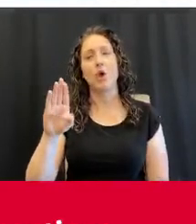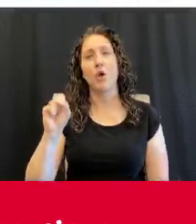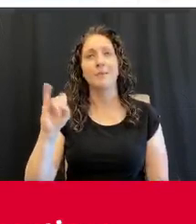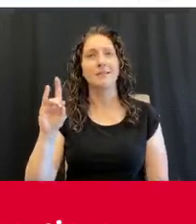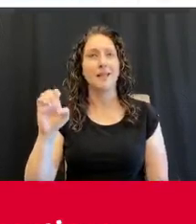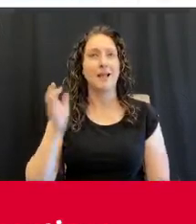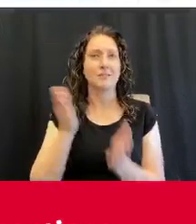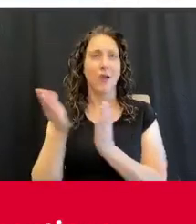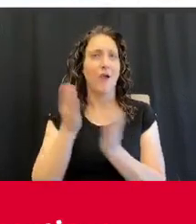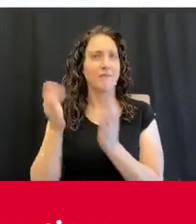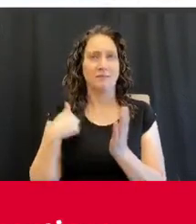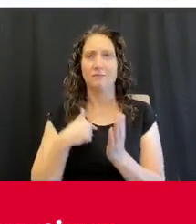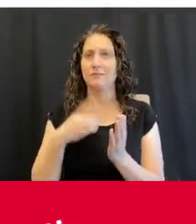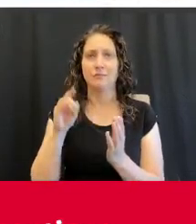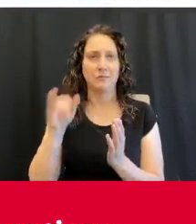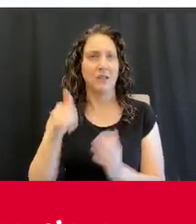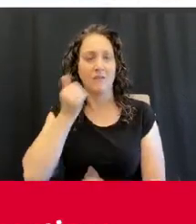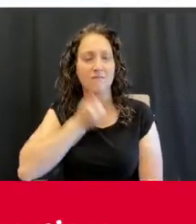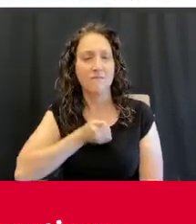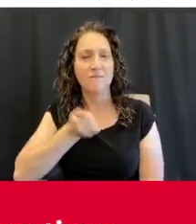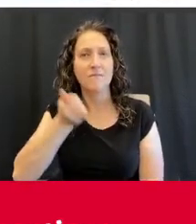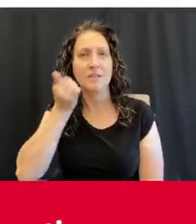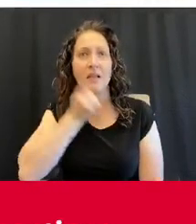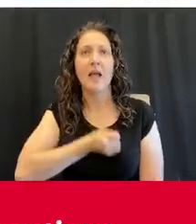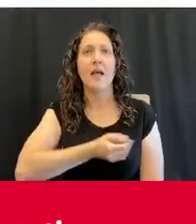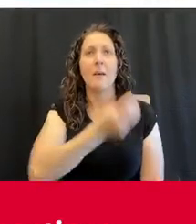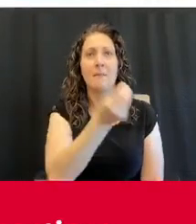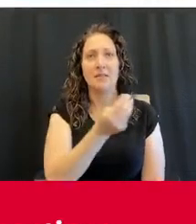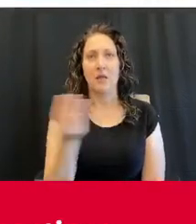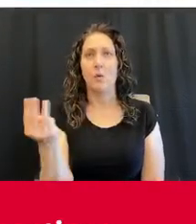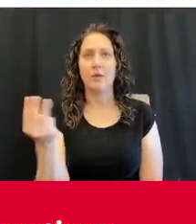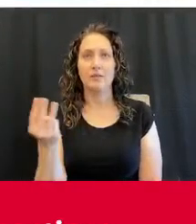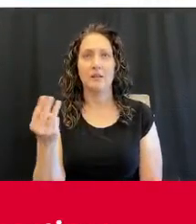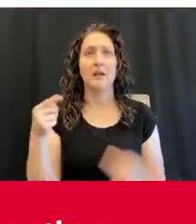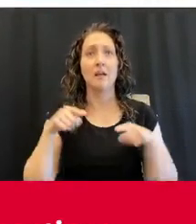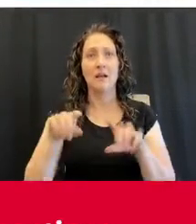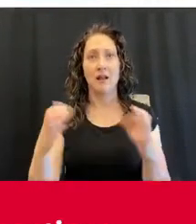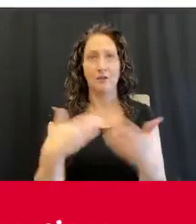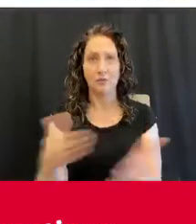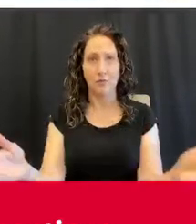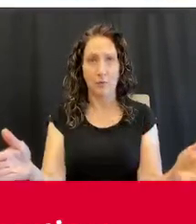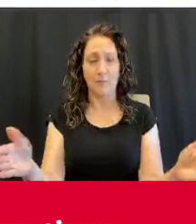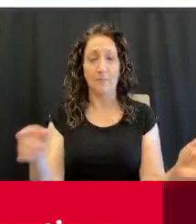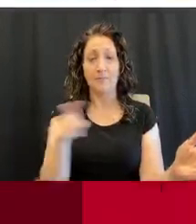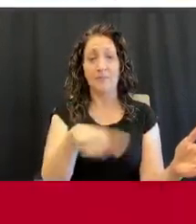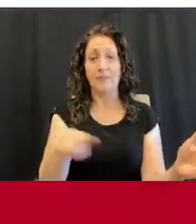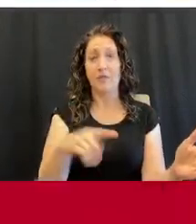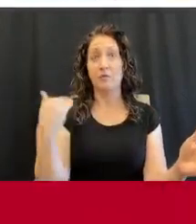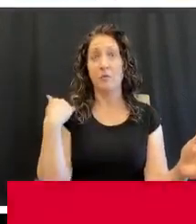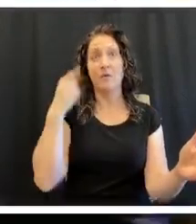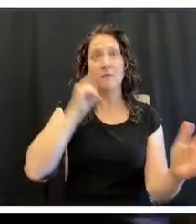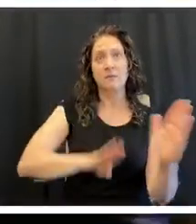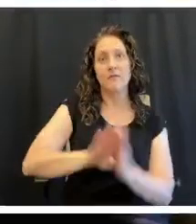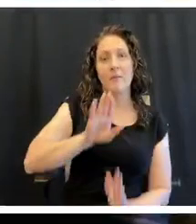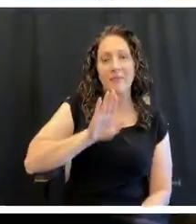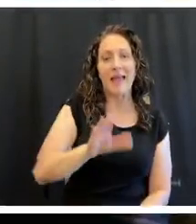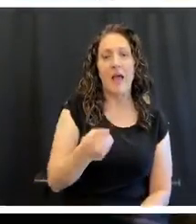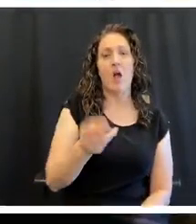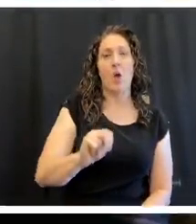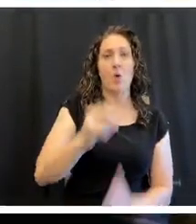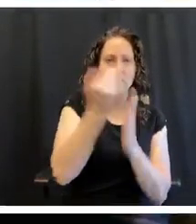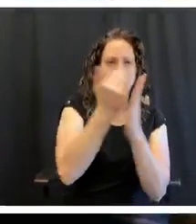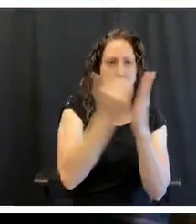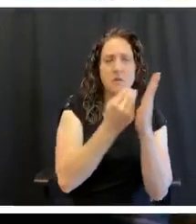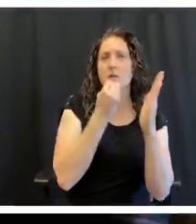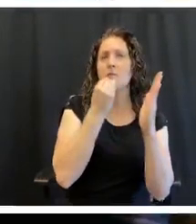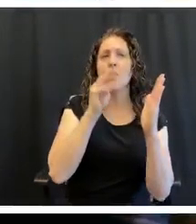every day, every Monday and Wednesday in the classroom. They are responsible for developing their own menu, their own advertising,